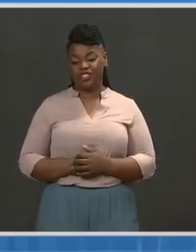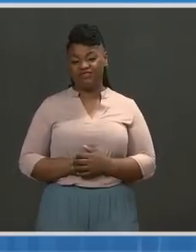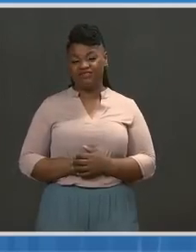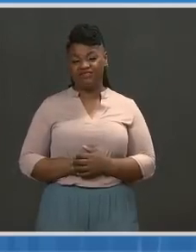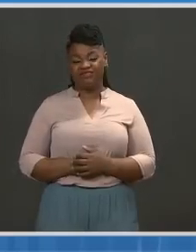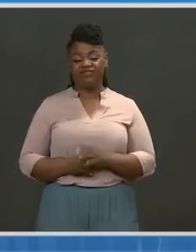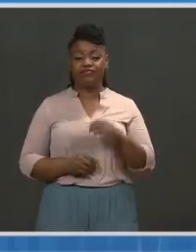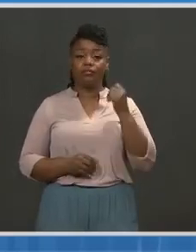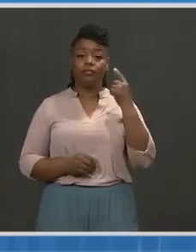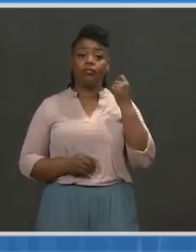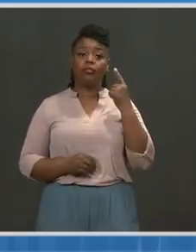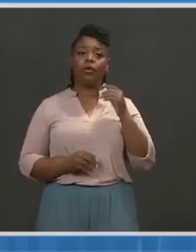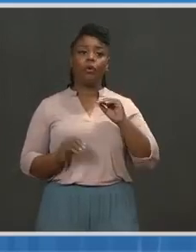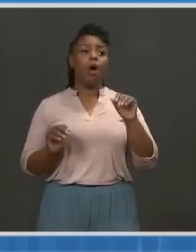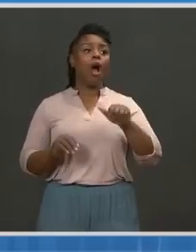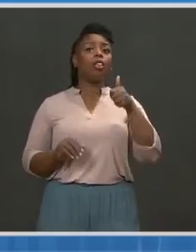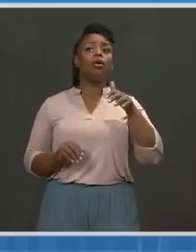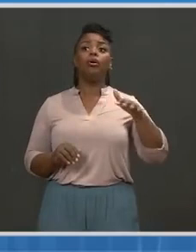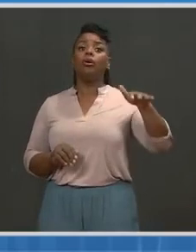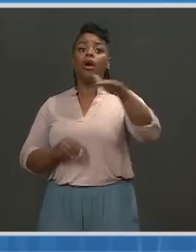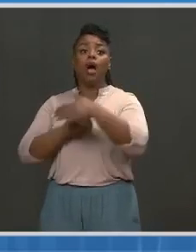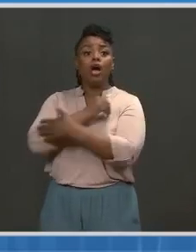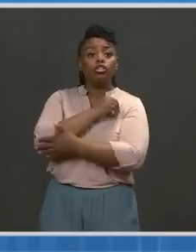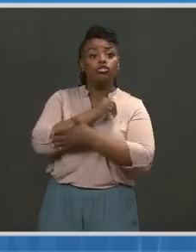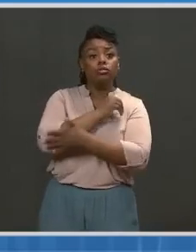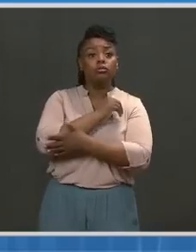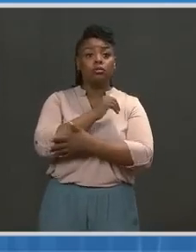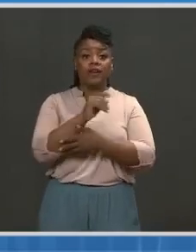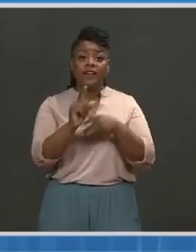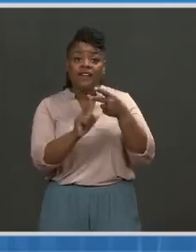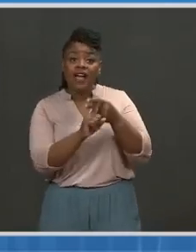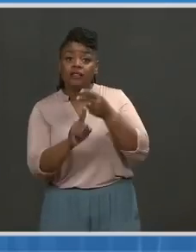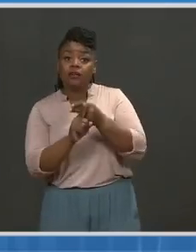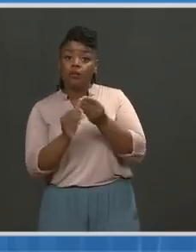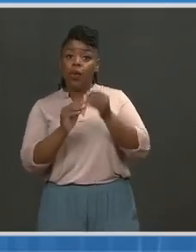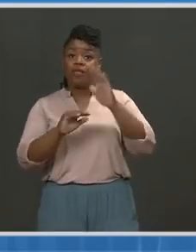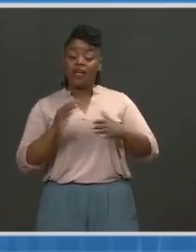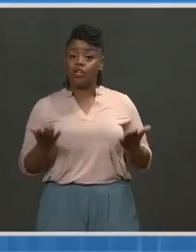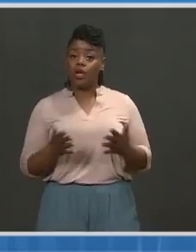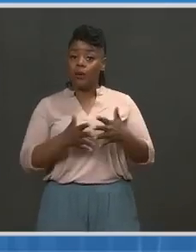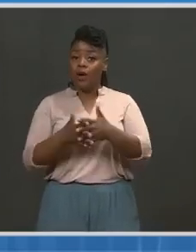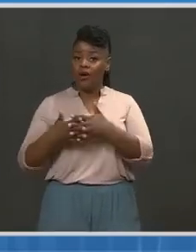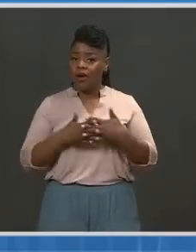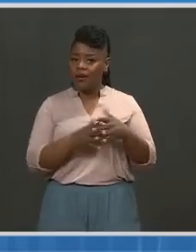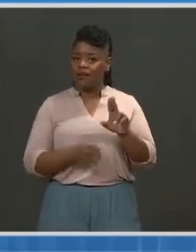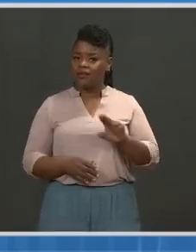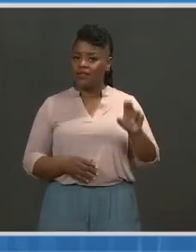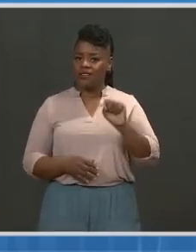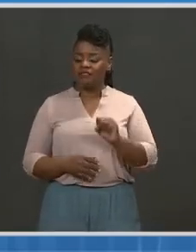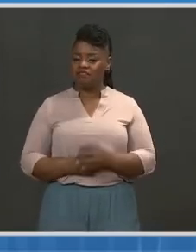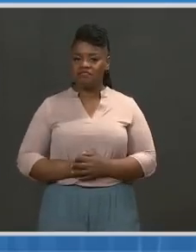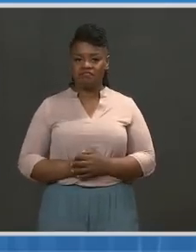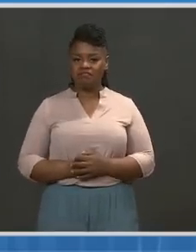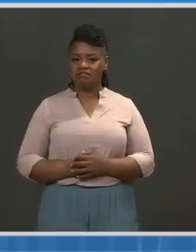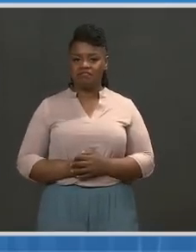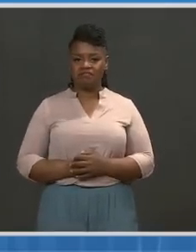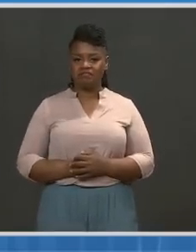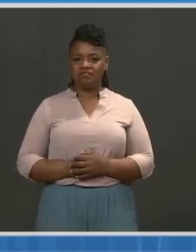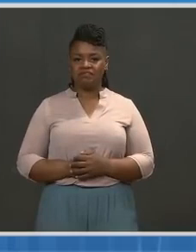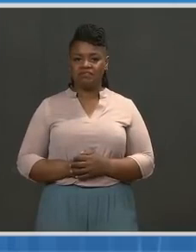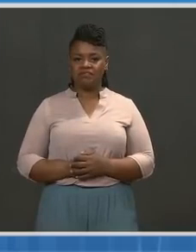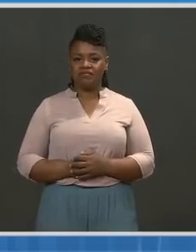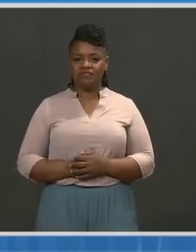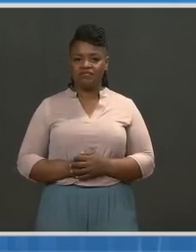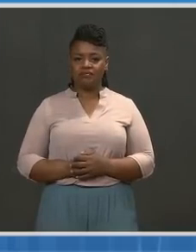Put another way, no country has vaccinated more people than the U.S. As a result of our three